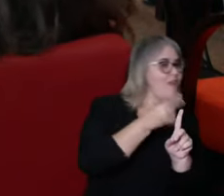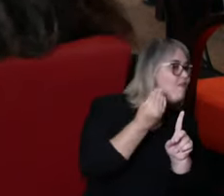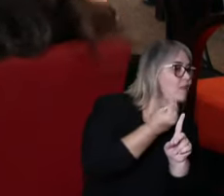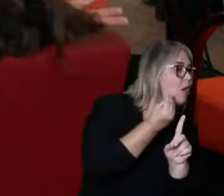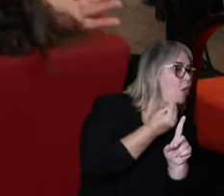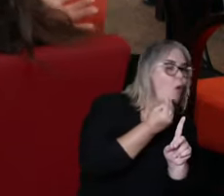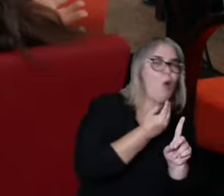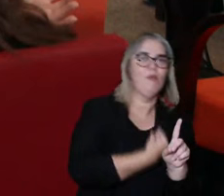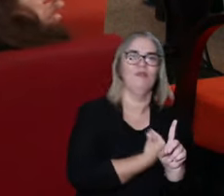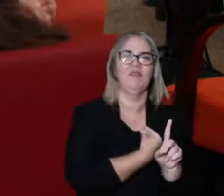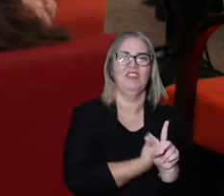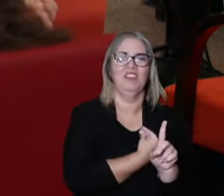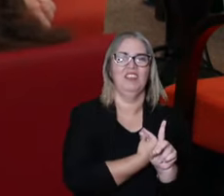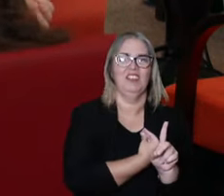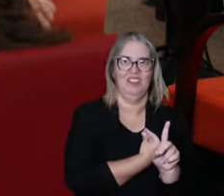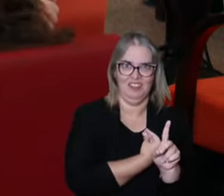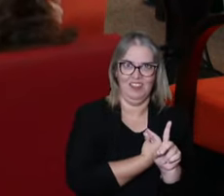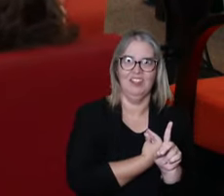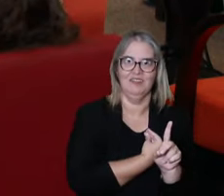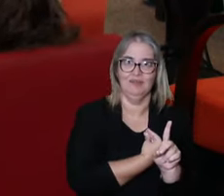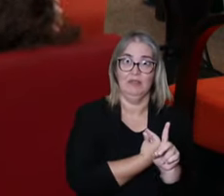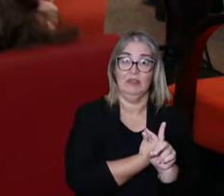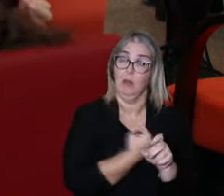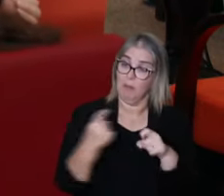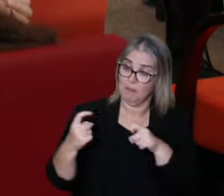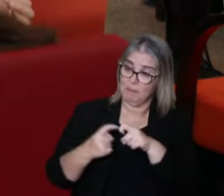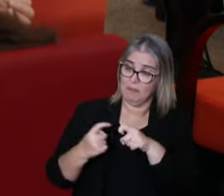So these medicines also help.